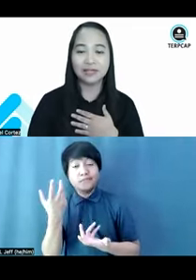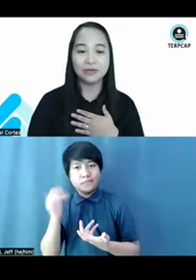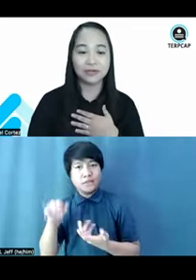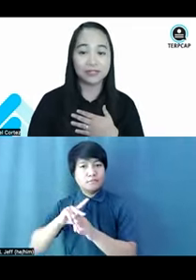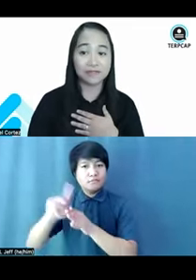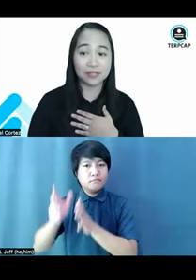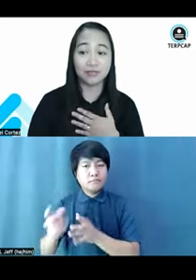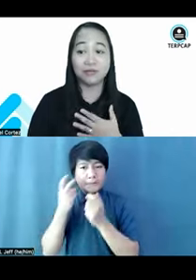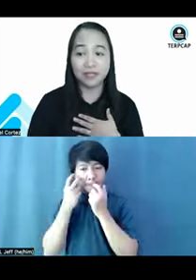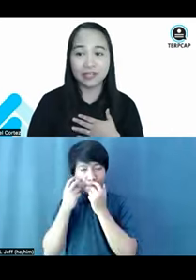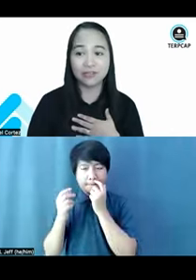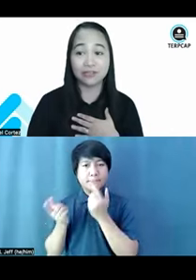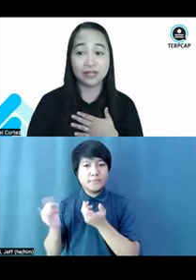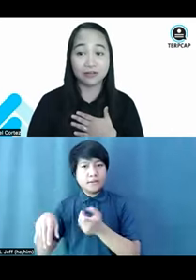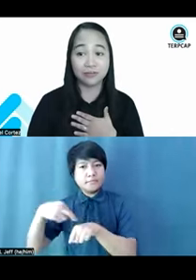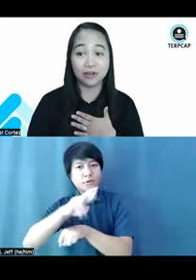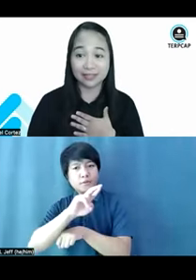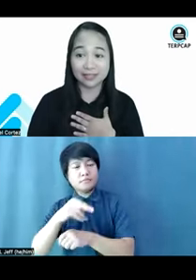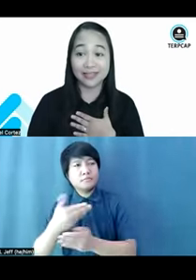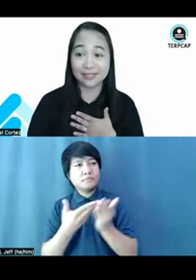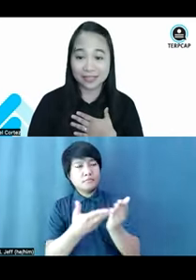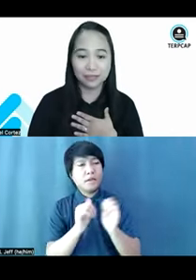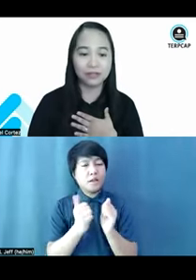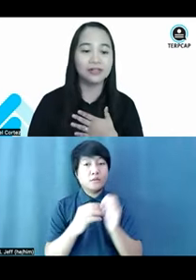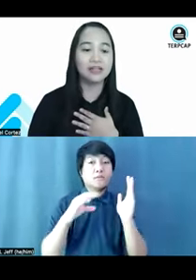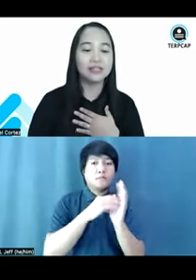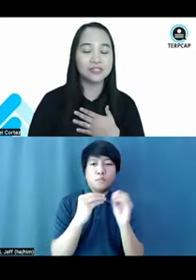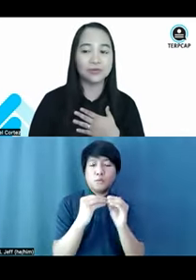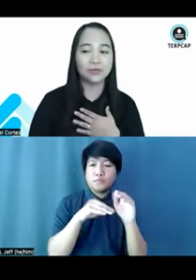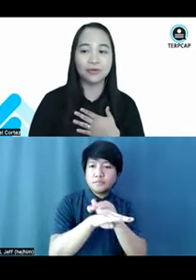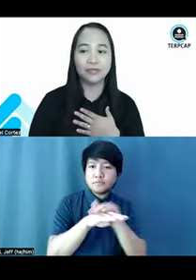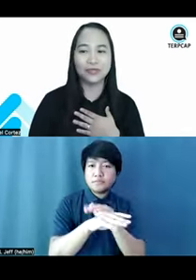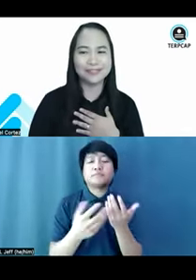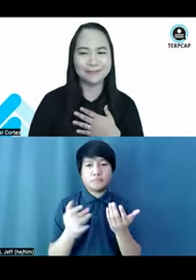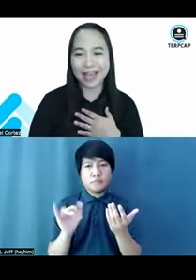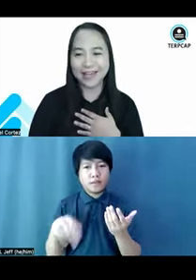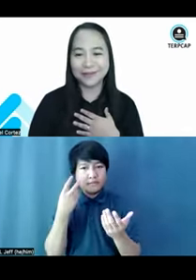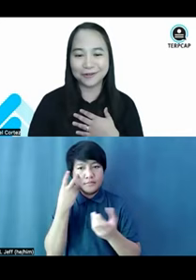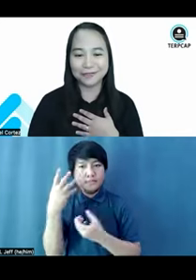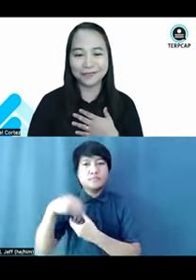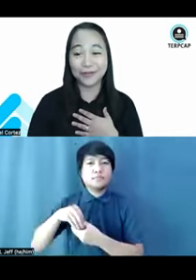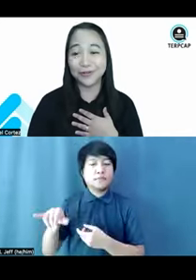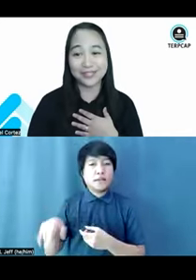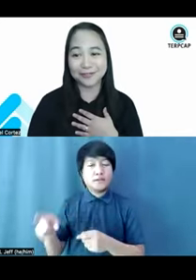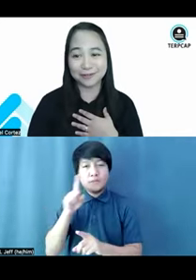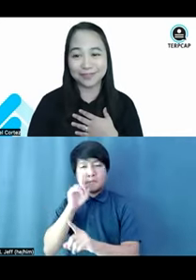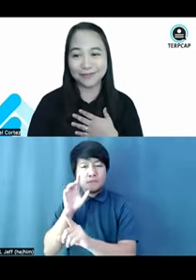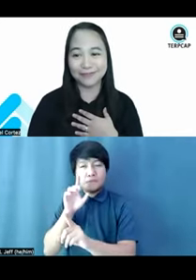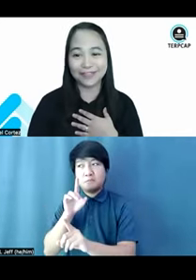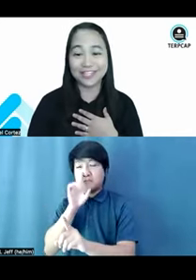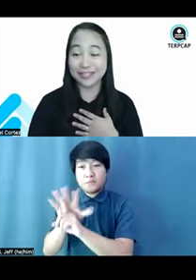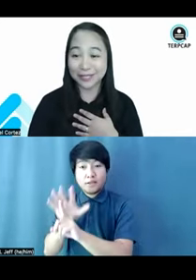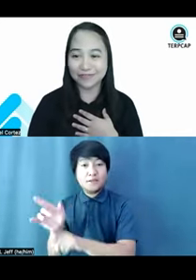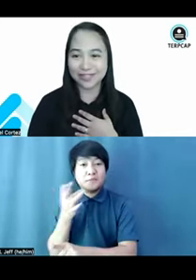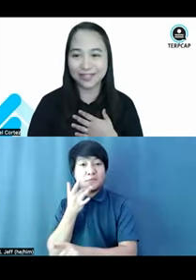who also gives us recommendations on how to make content accessible. So, you know, he's a fan of audio descriptive